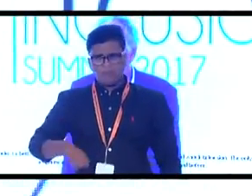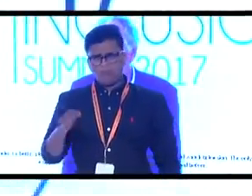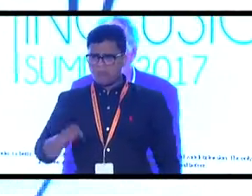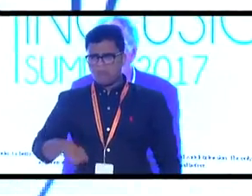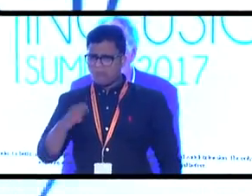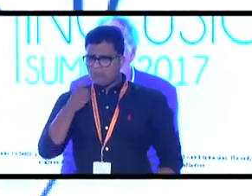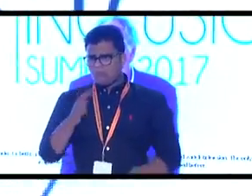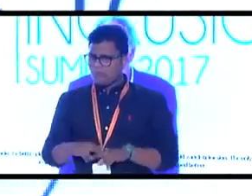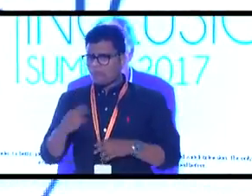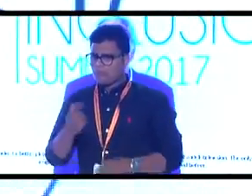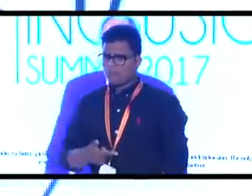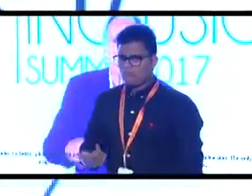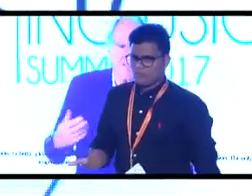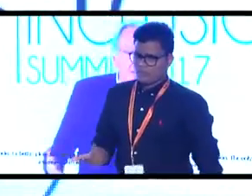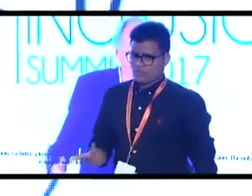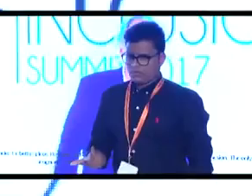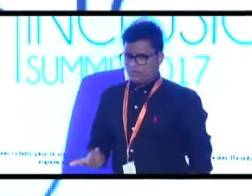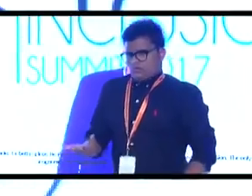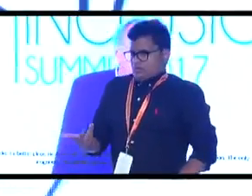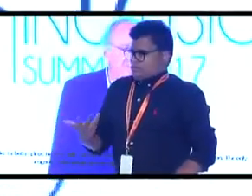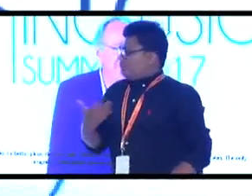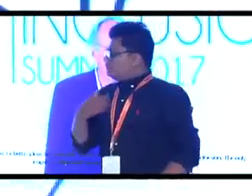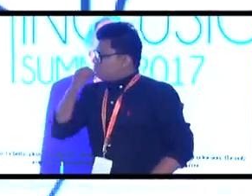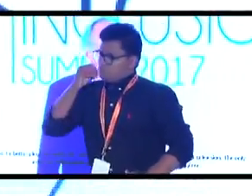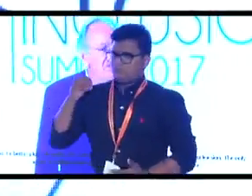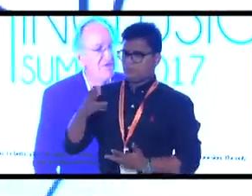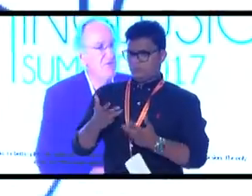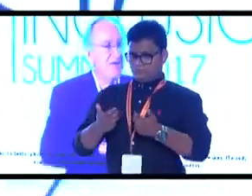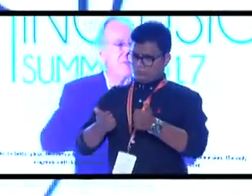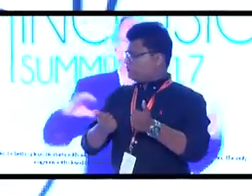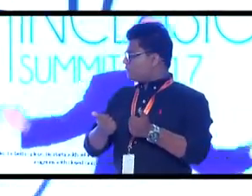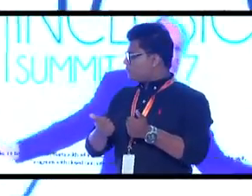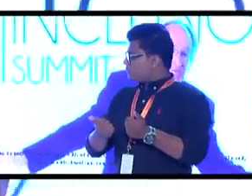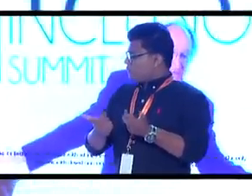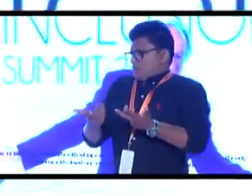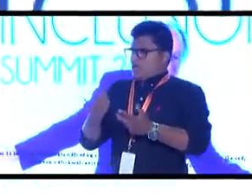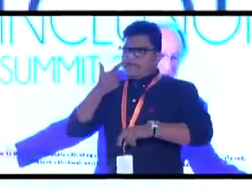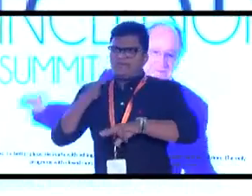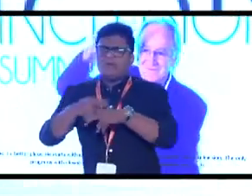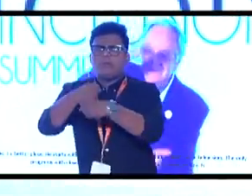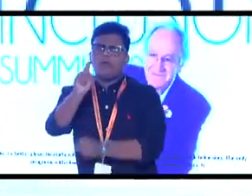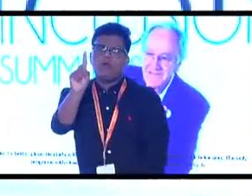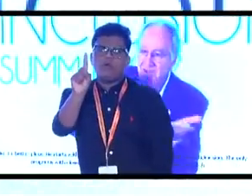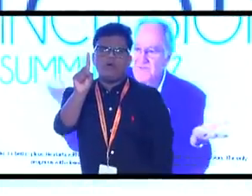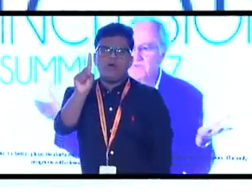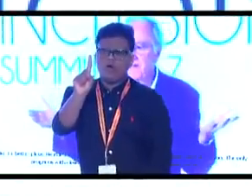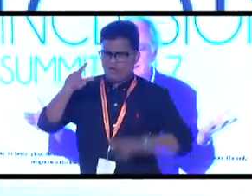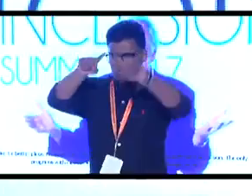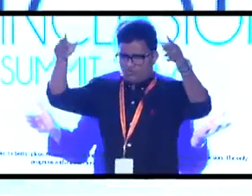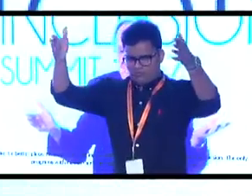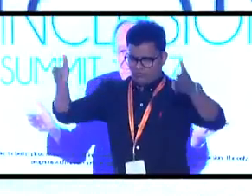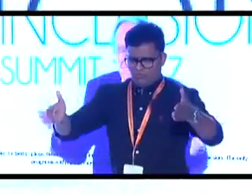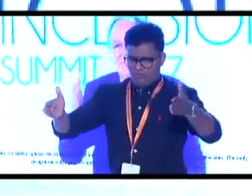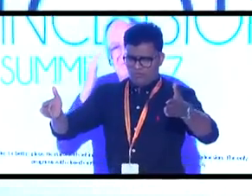or if you make 1,000 of them. But he said, if you make millions of them, it costs a few